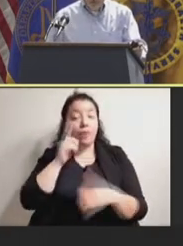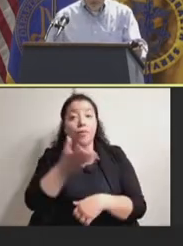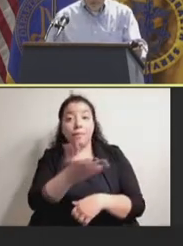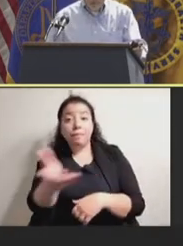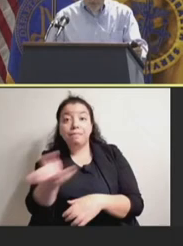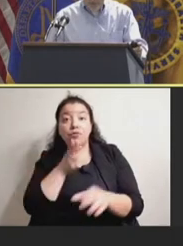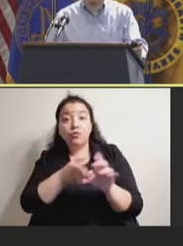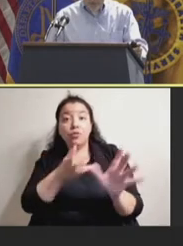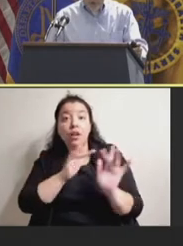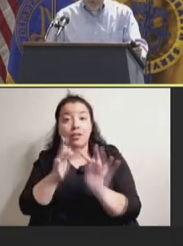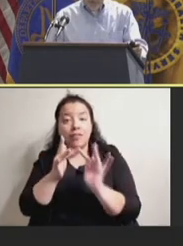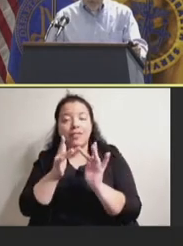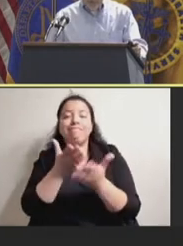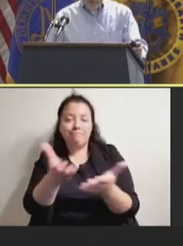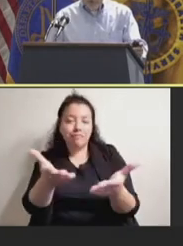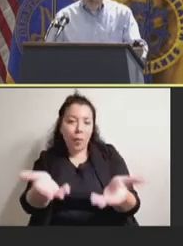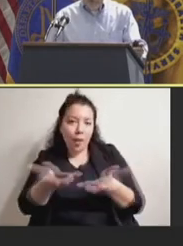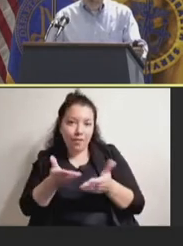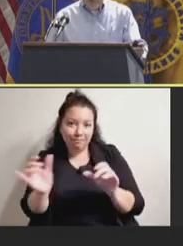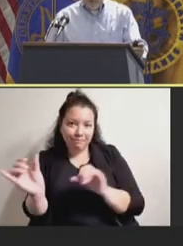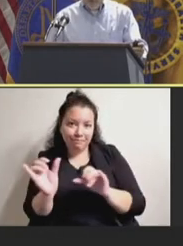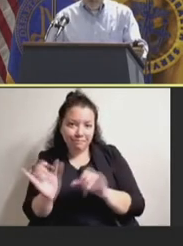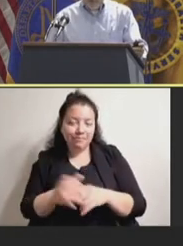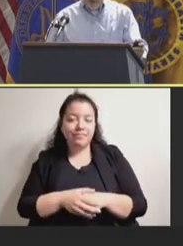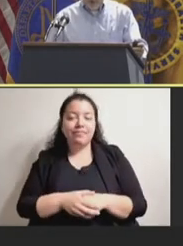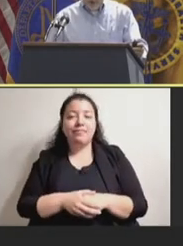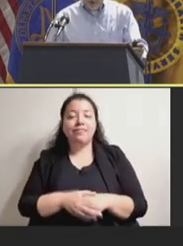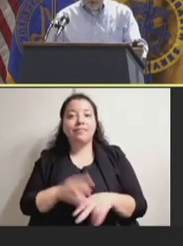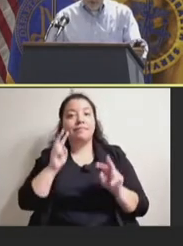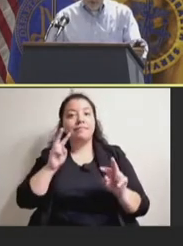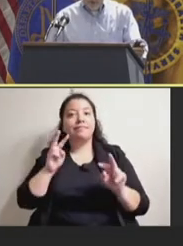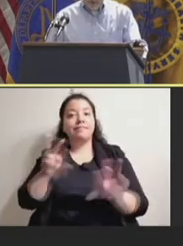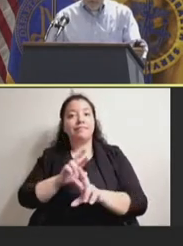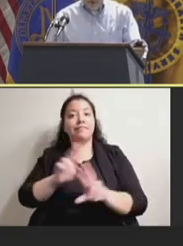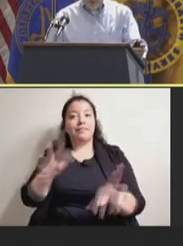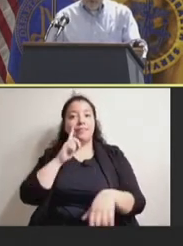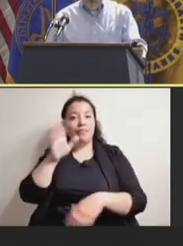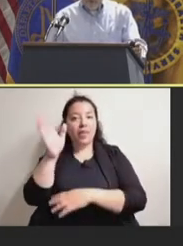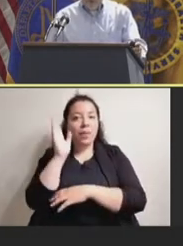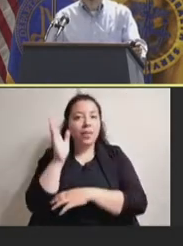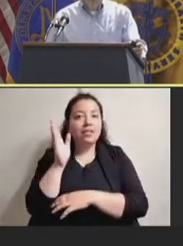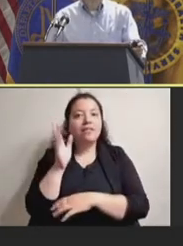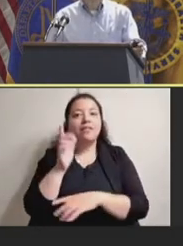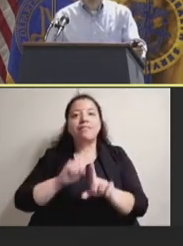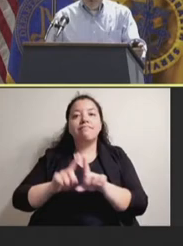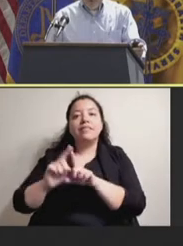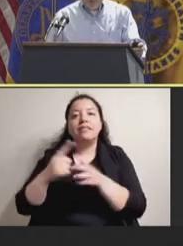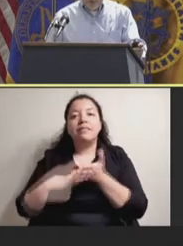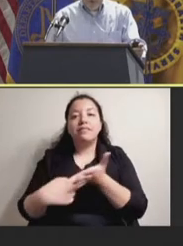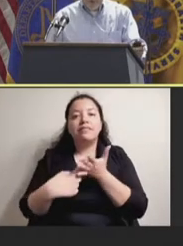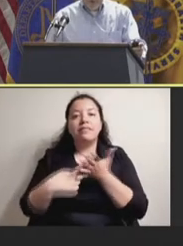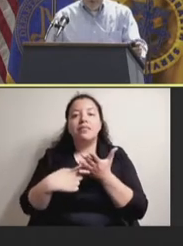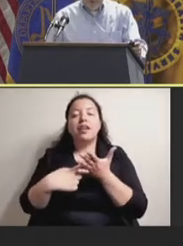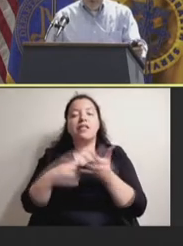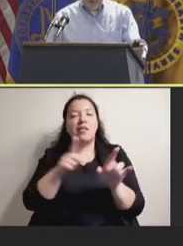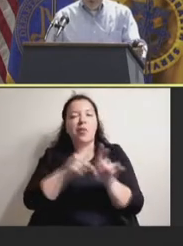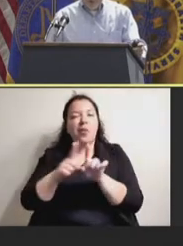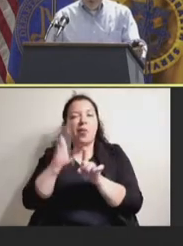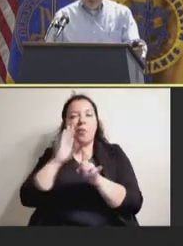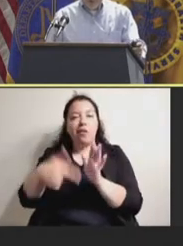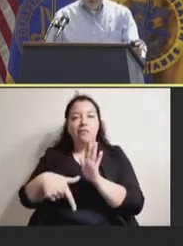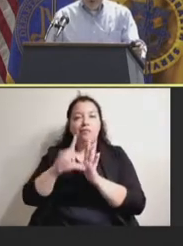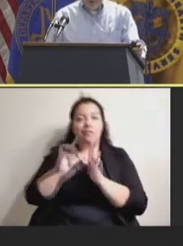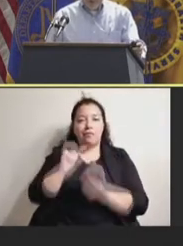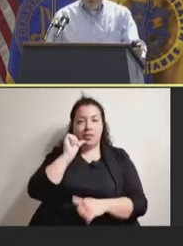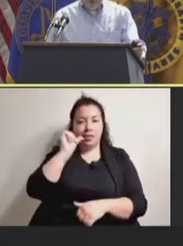as well. I look forward to the presentations and discussion today and will provide my perspective on highlights from yesterday as well as an